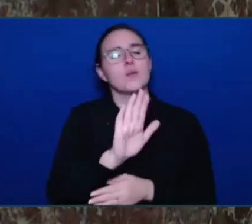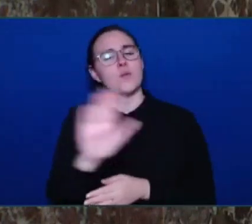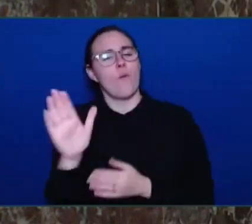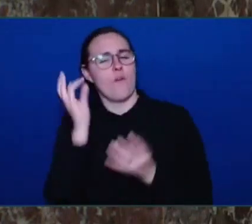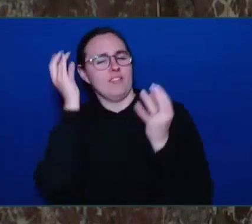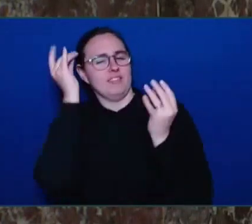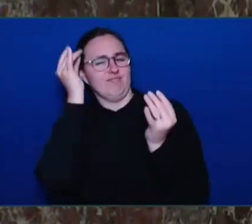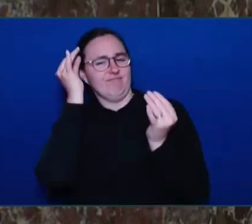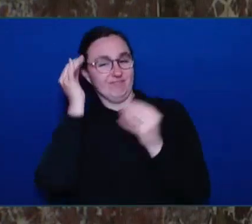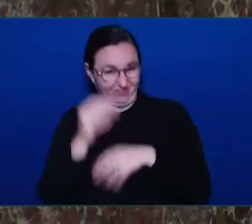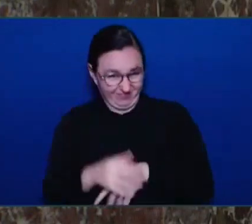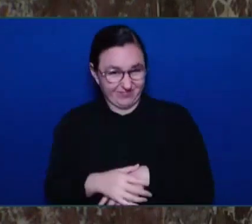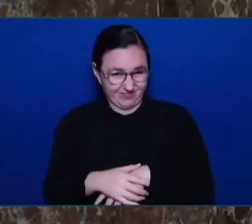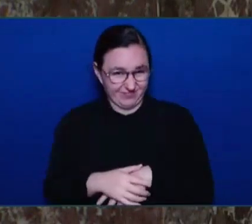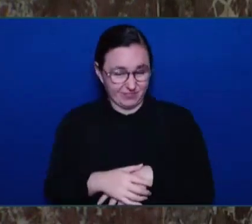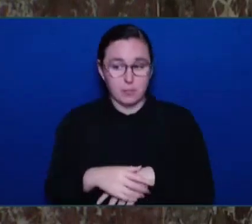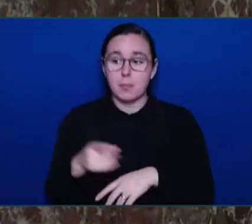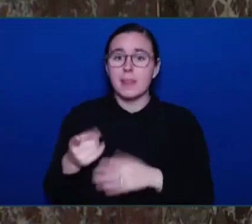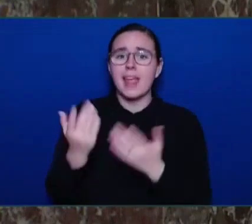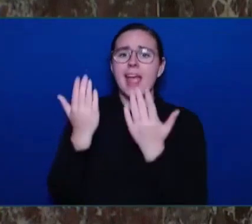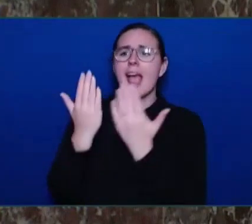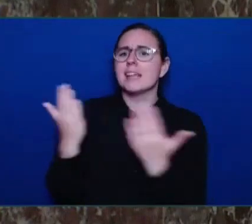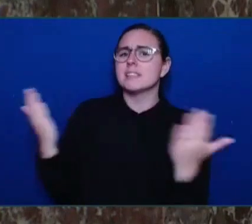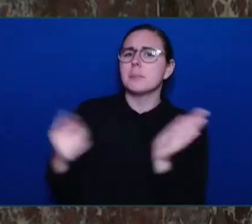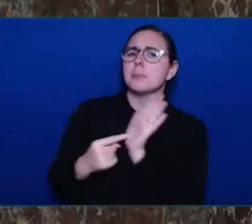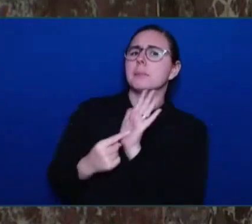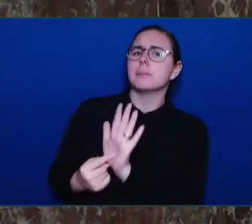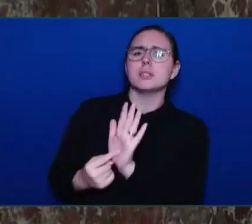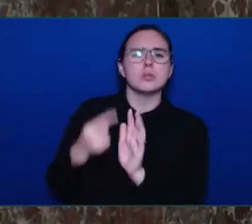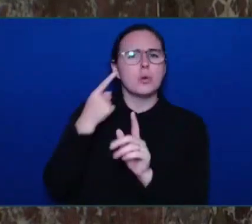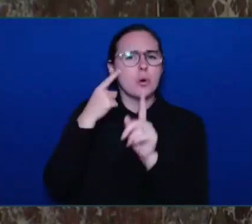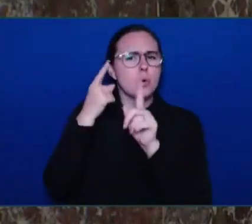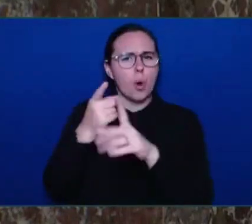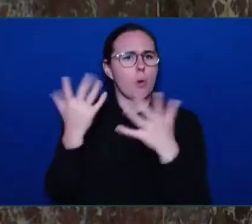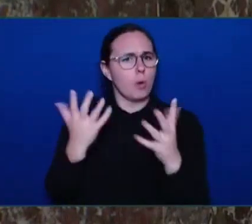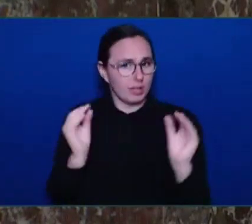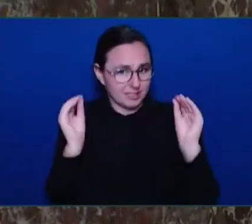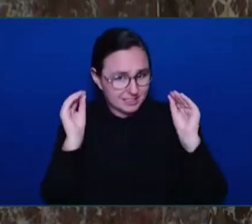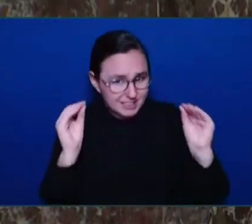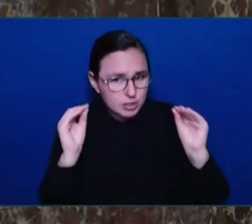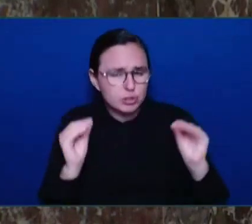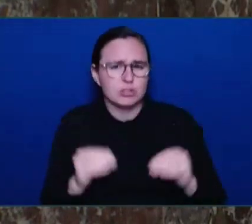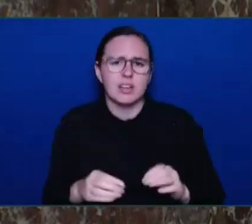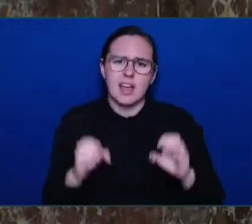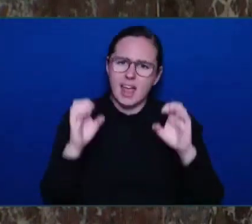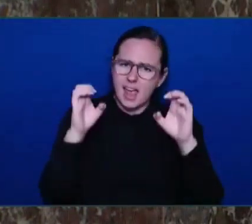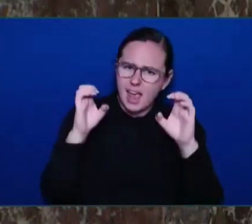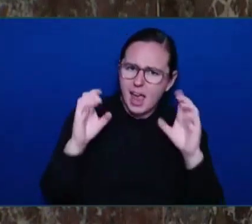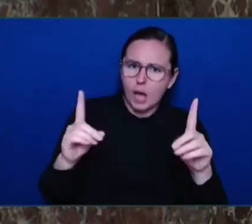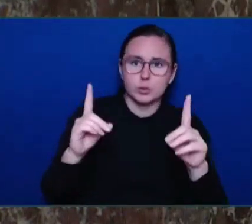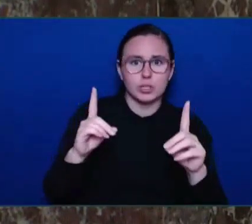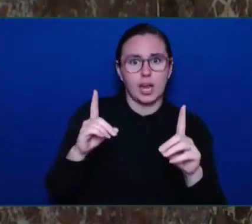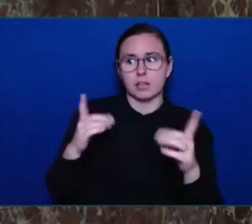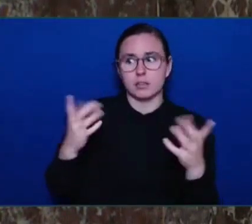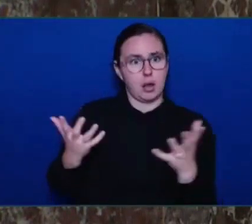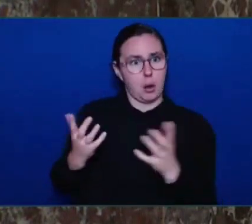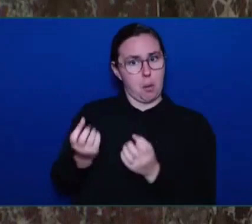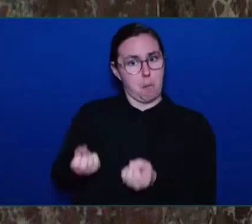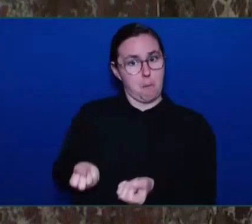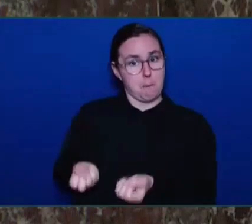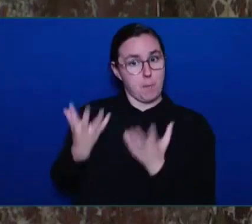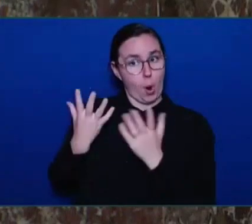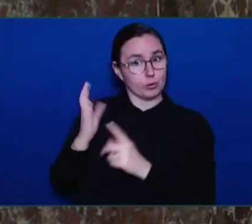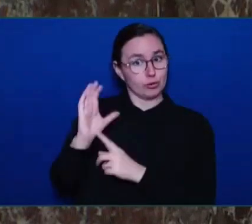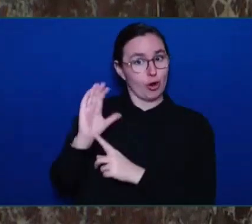educate the public on why multiculturalism and diversity are important and why there is no place in our community